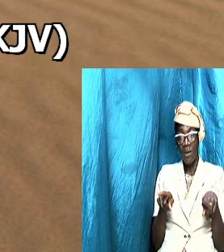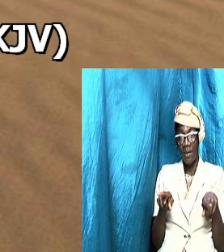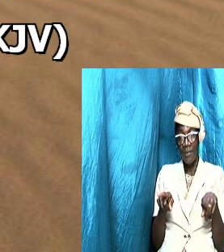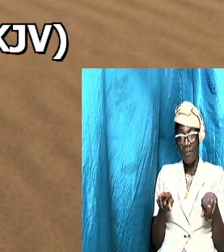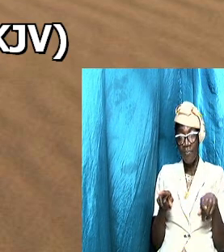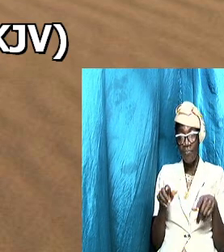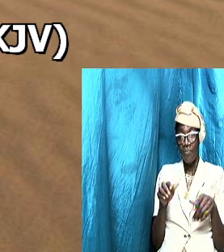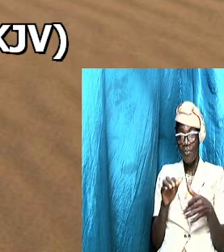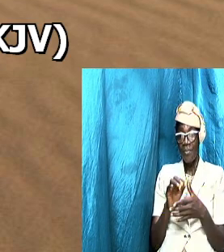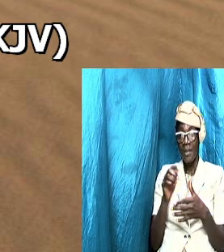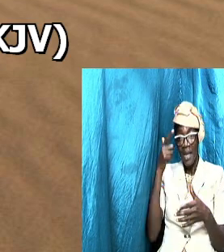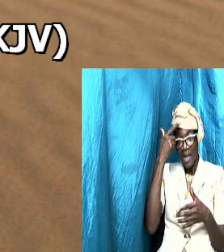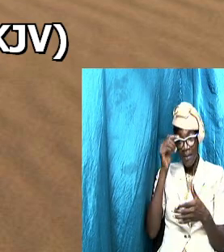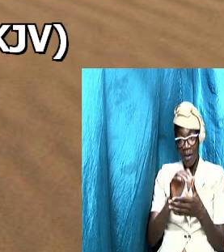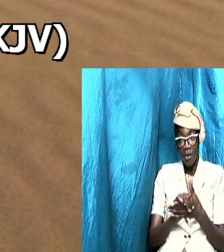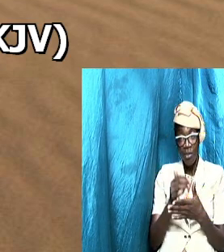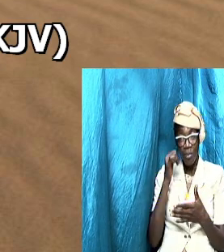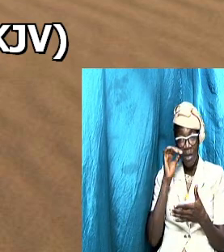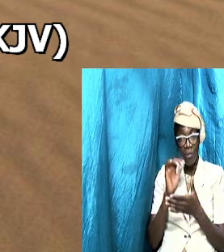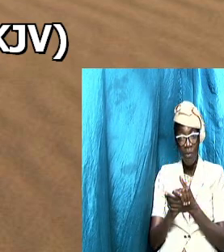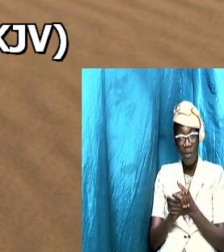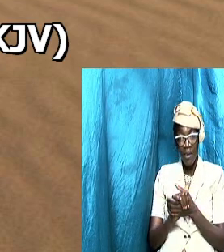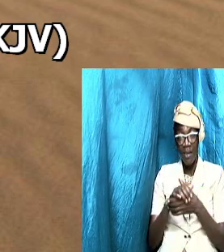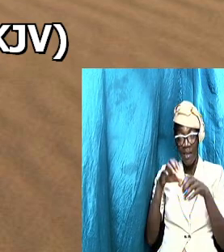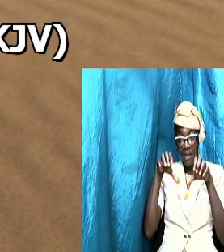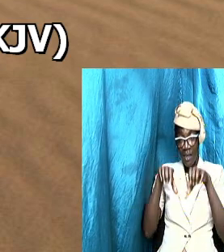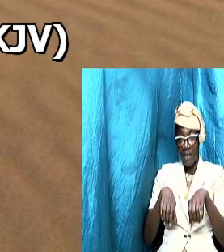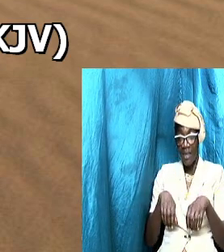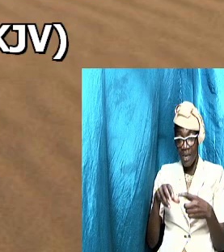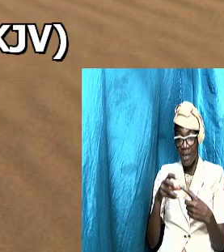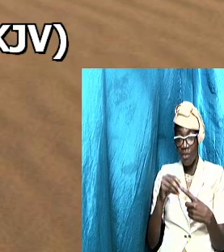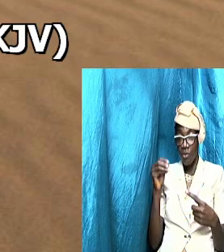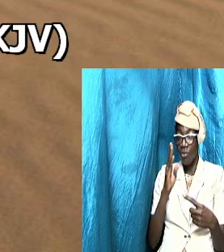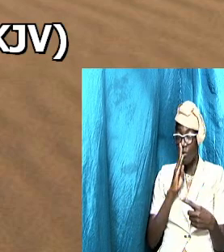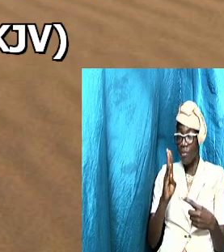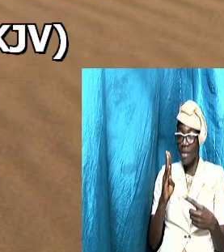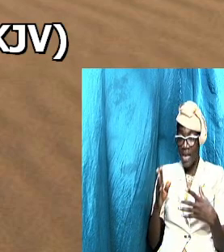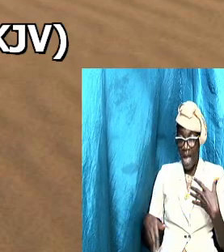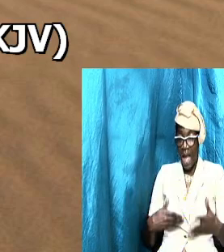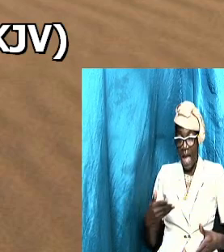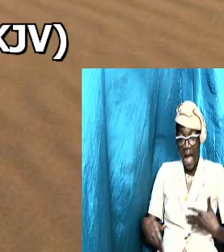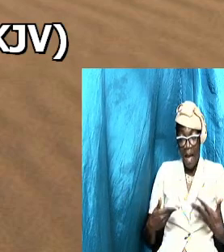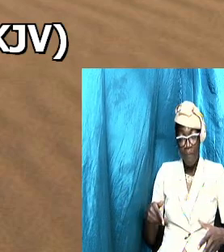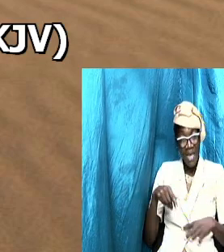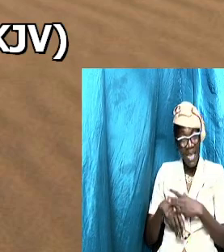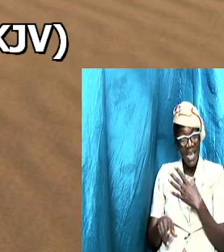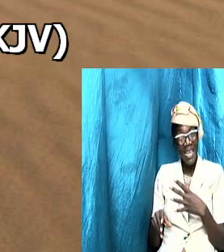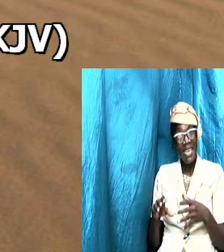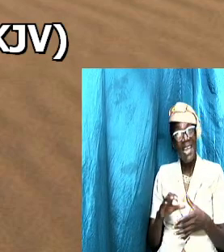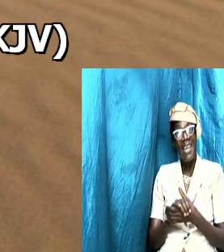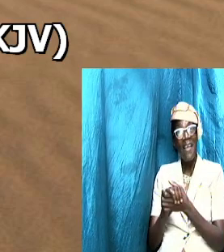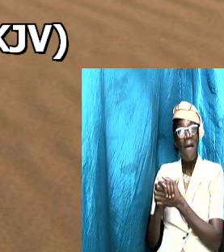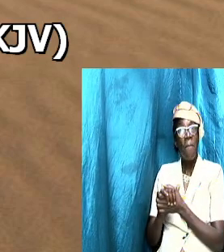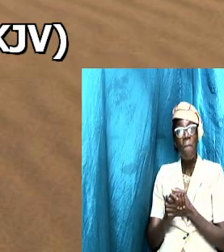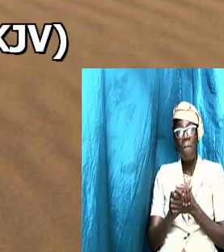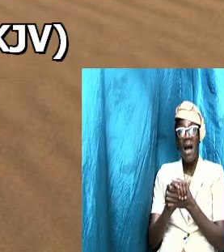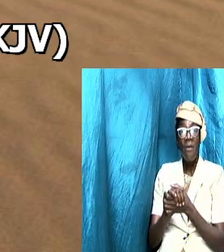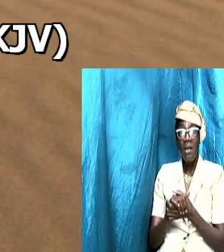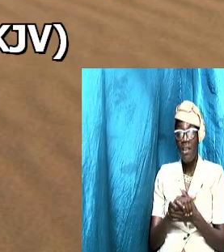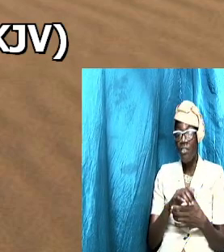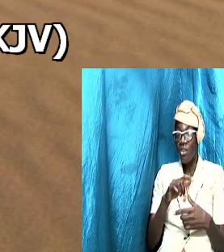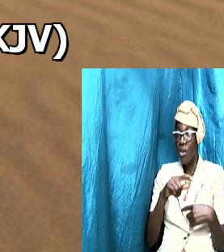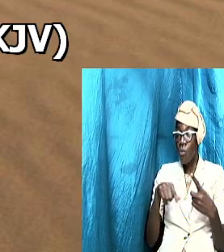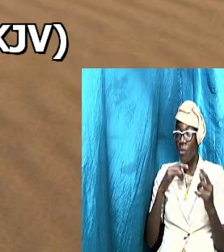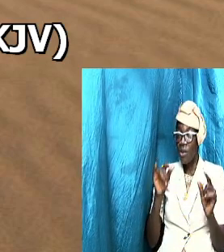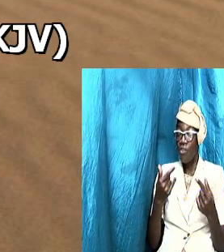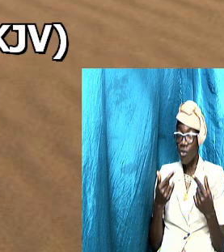couple we can choose to be happy in the marriage when we just get to